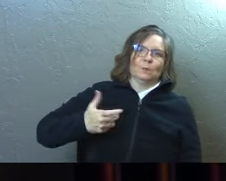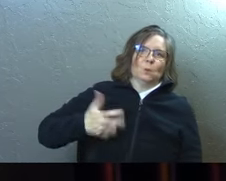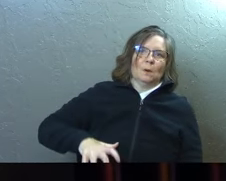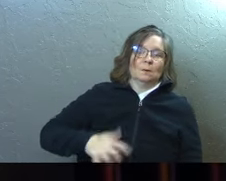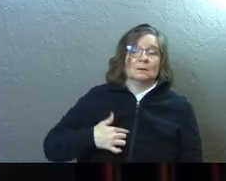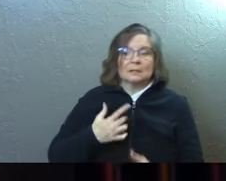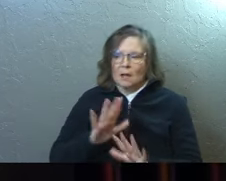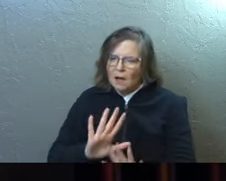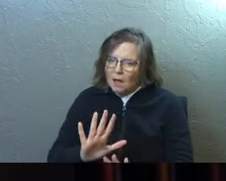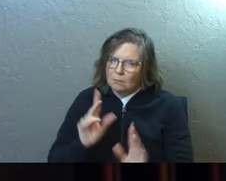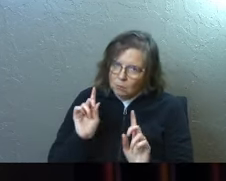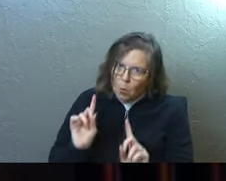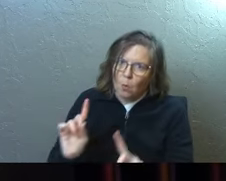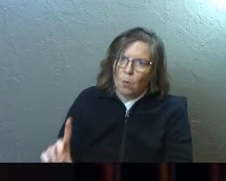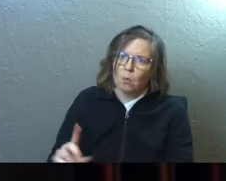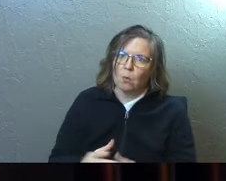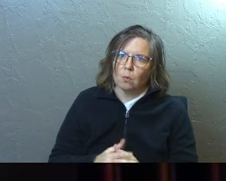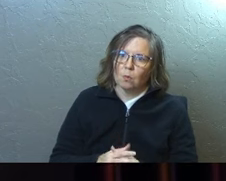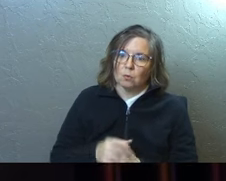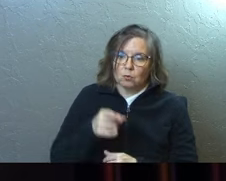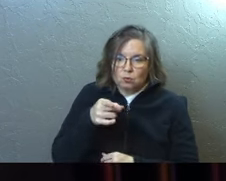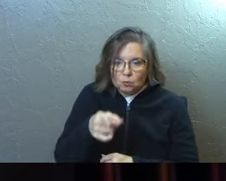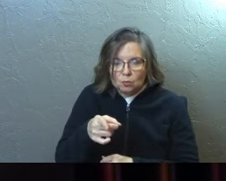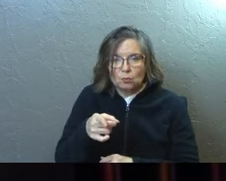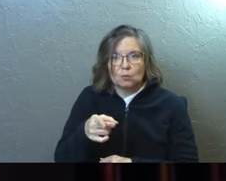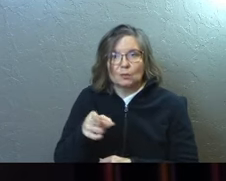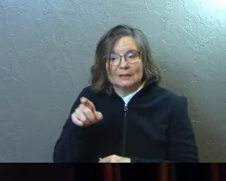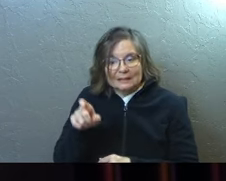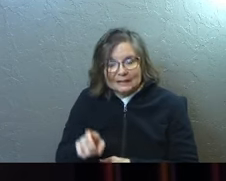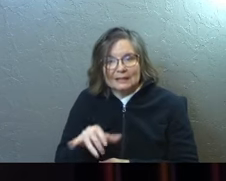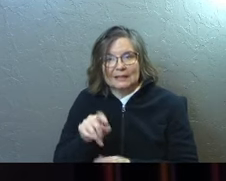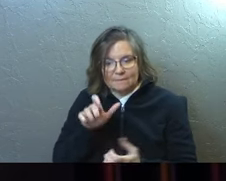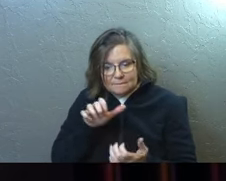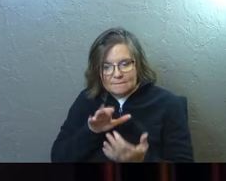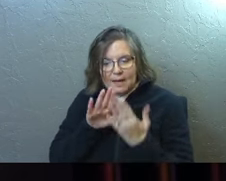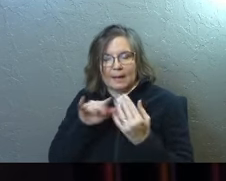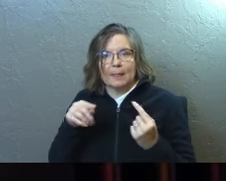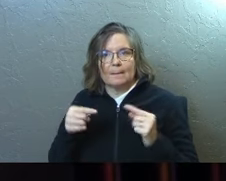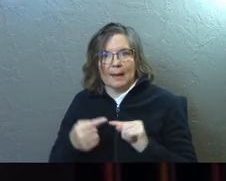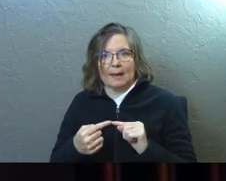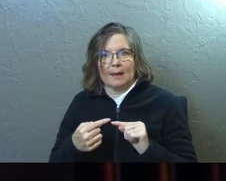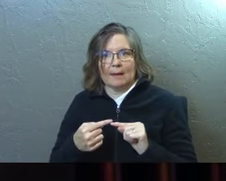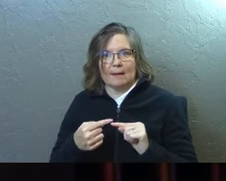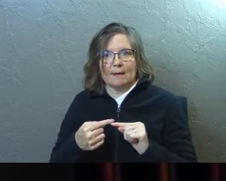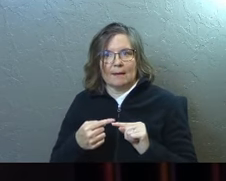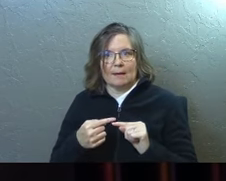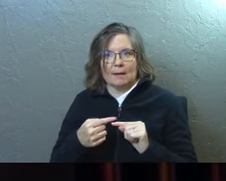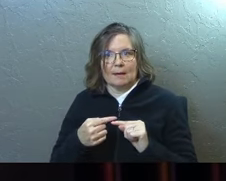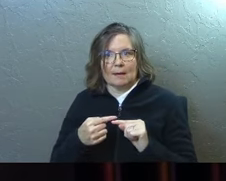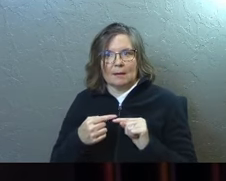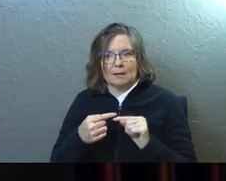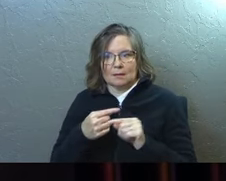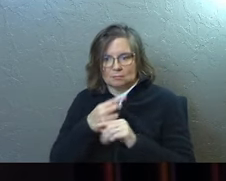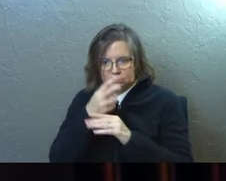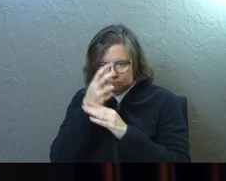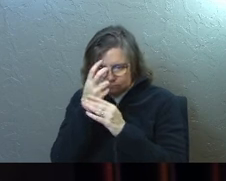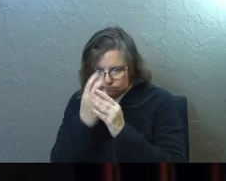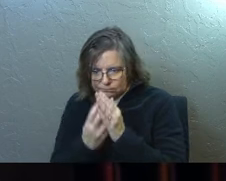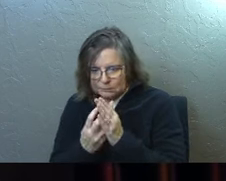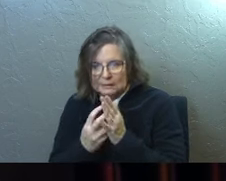It says go there. You need it. Face the pain and drive into it